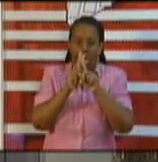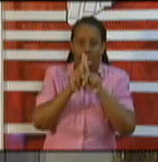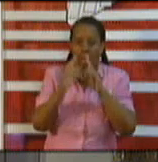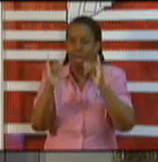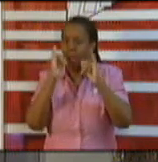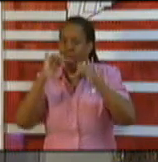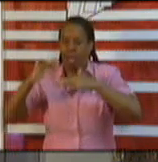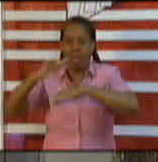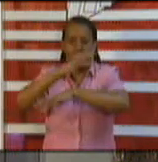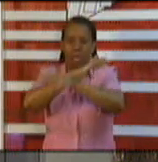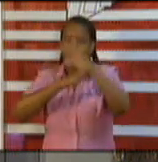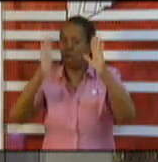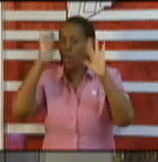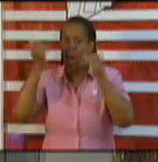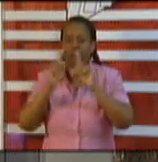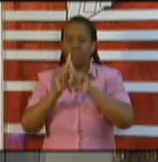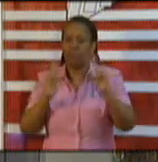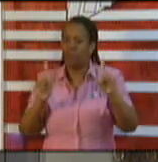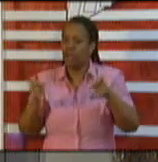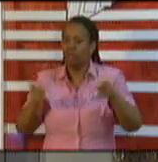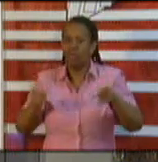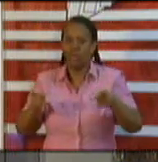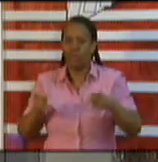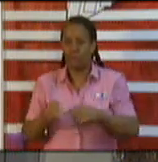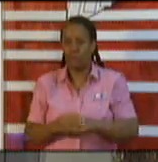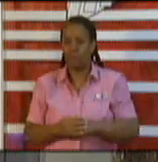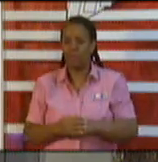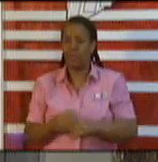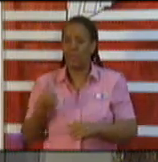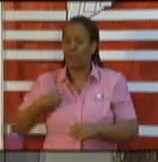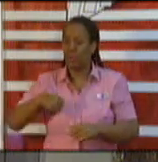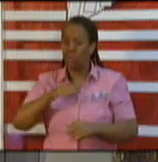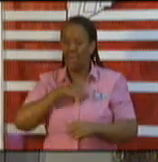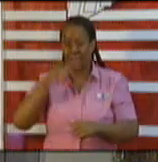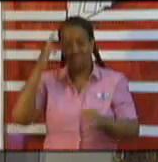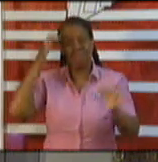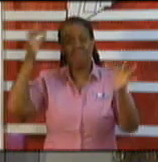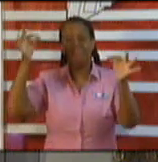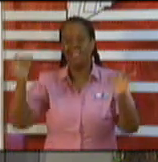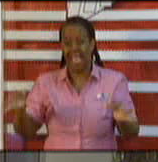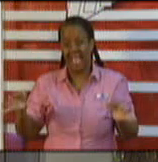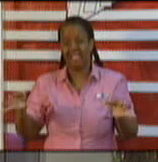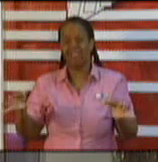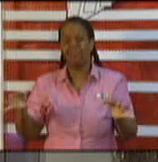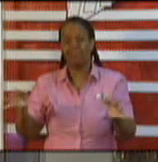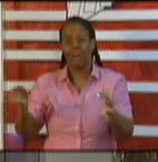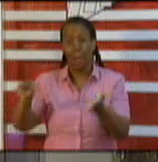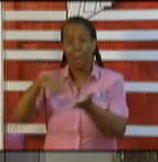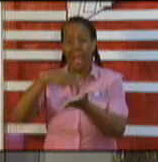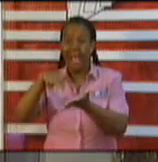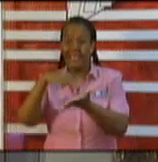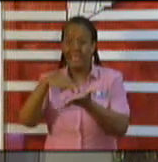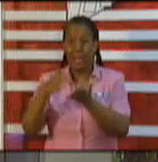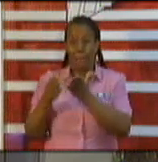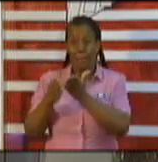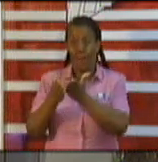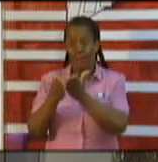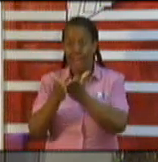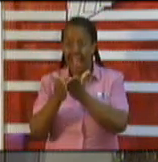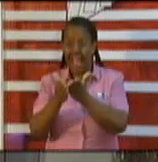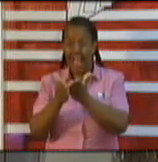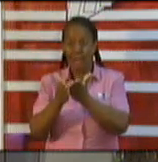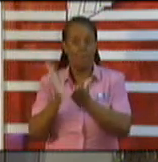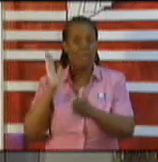decision not to open up party boats, Minister Young. You may remember that. But what is happening now is probably